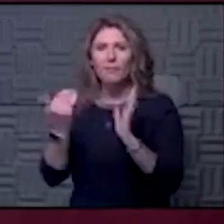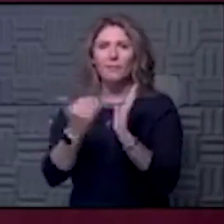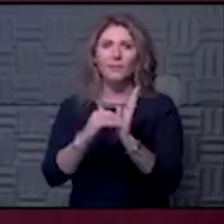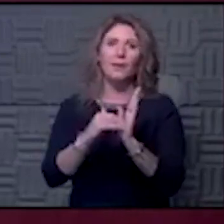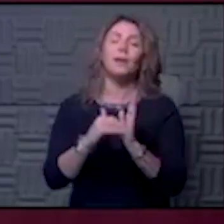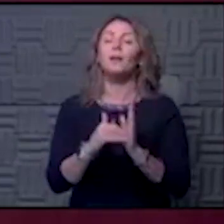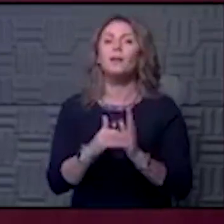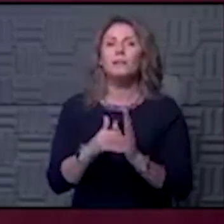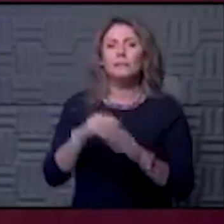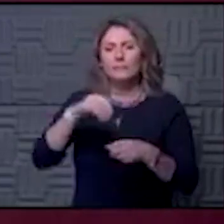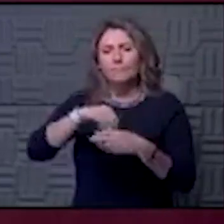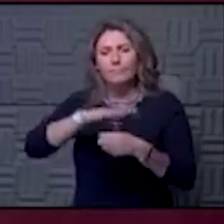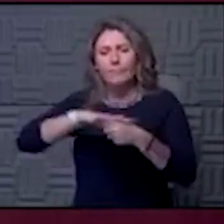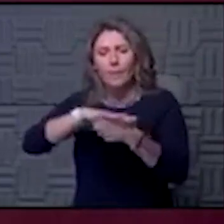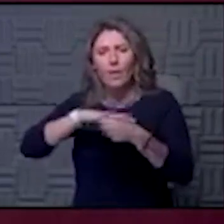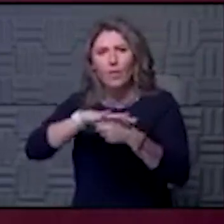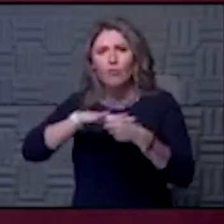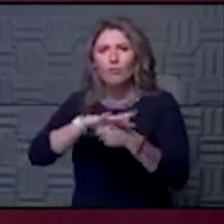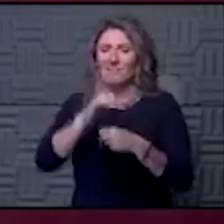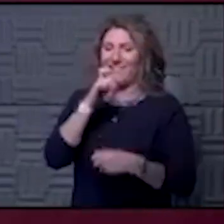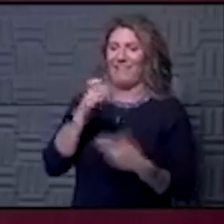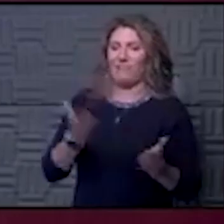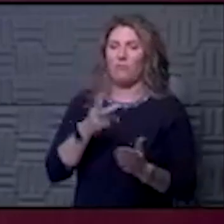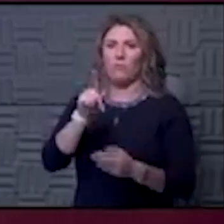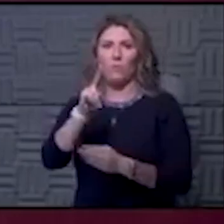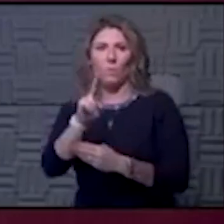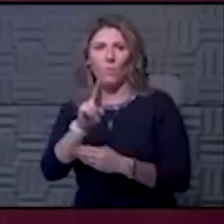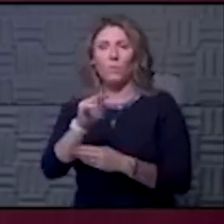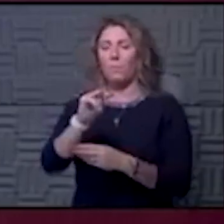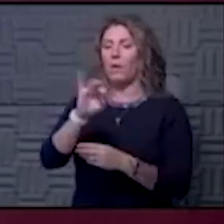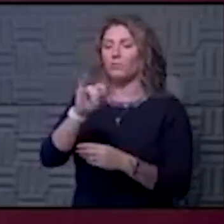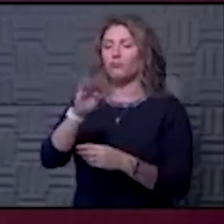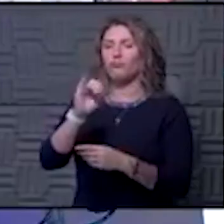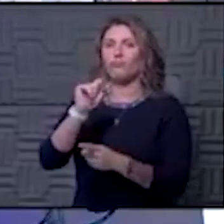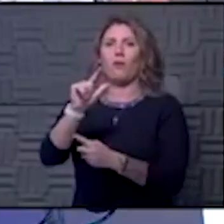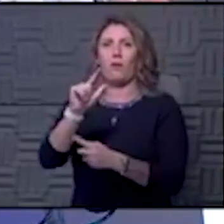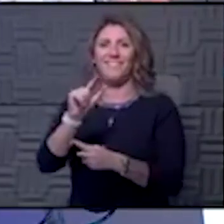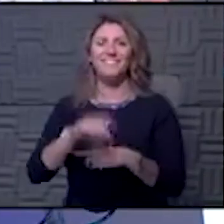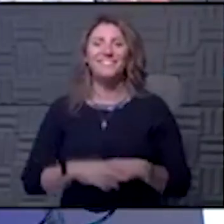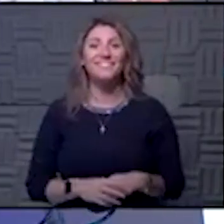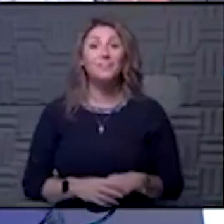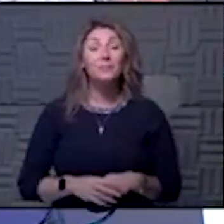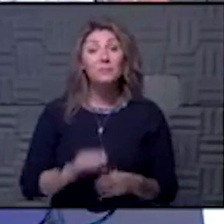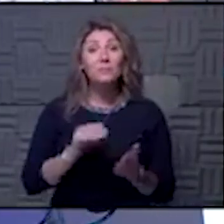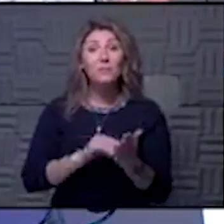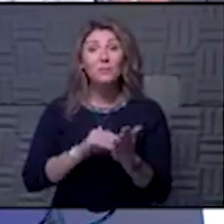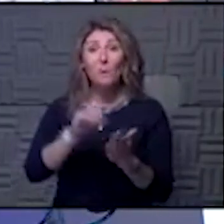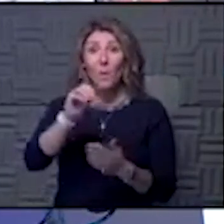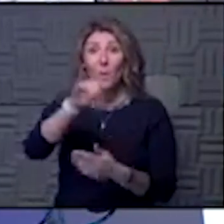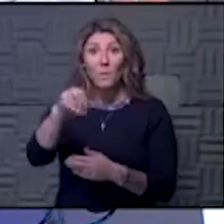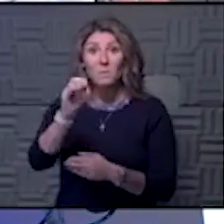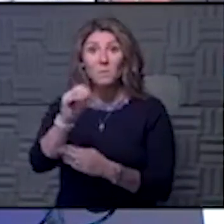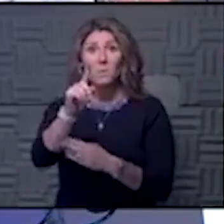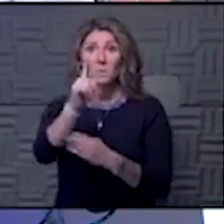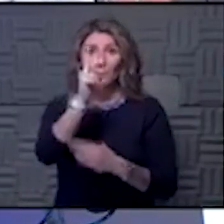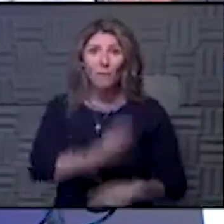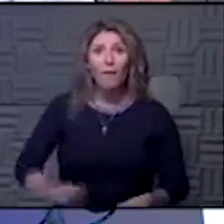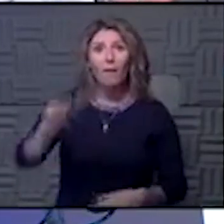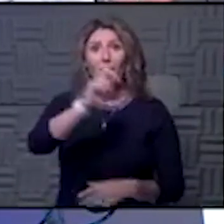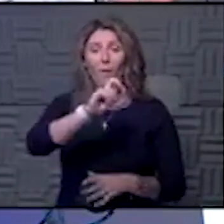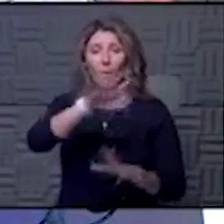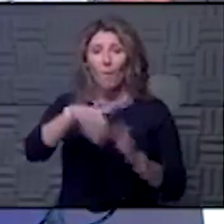at KU, there's the Moderna trial as well in the vaccine space. So Dr. Rojo, you've been around the world doing studies in